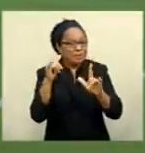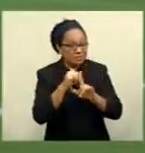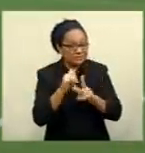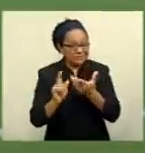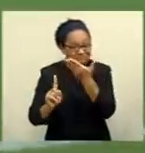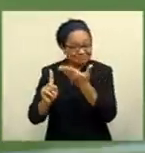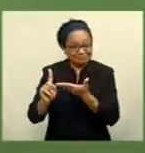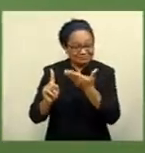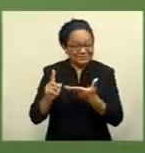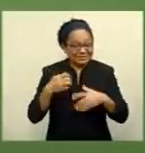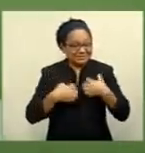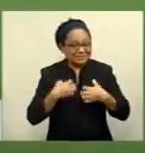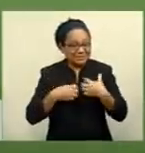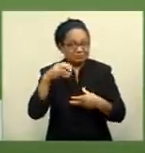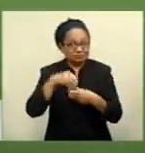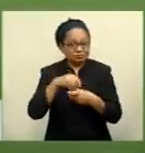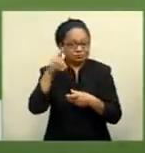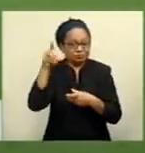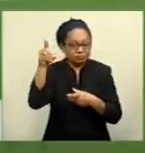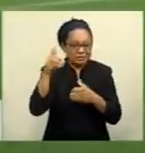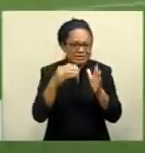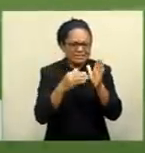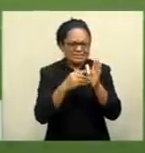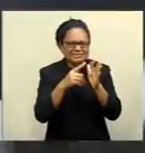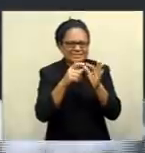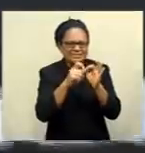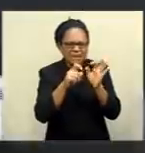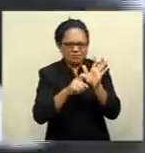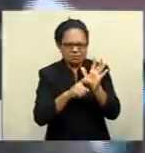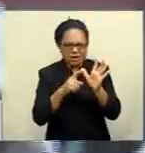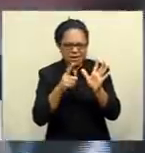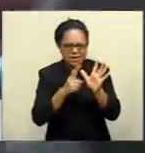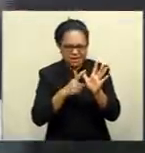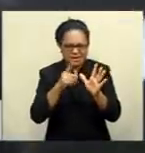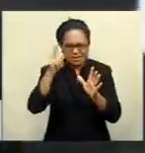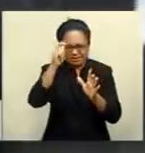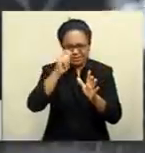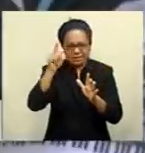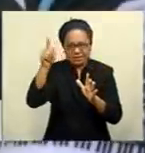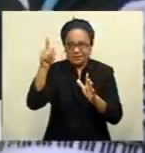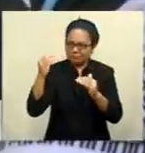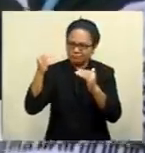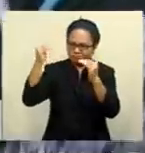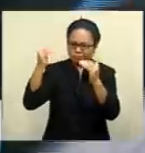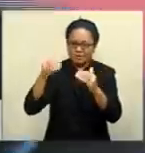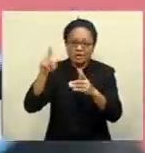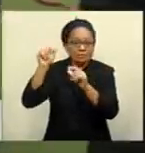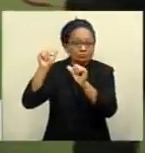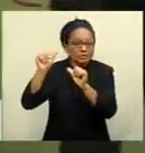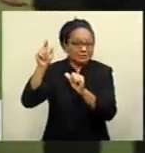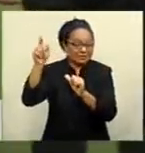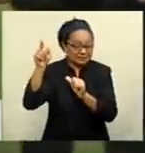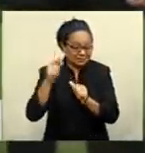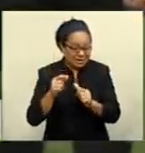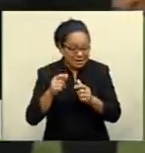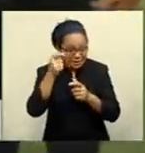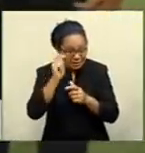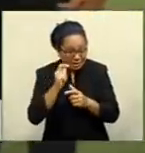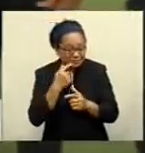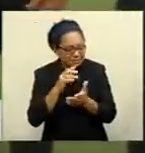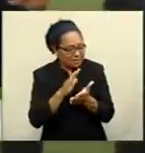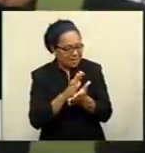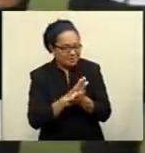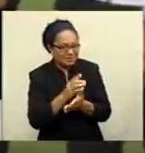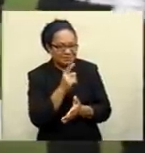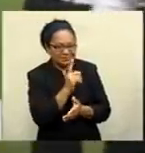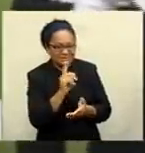excited to join a club of Zebre's caliber. In a statement, Zebre rugby club president Michele Dallai says they're happy to